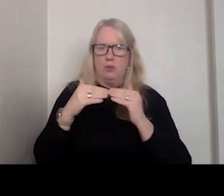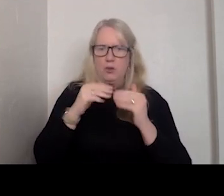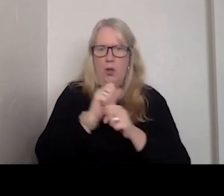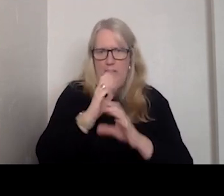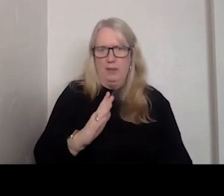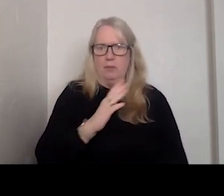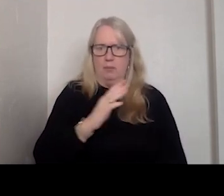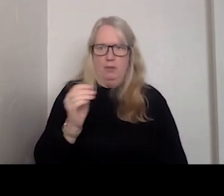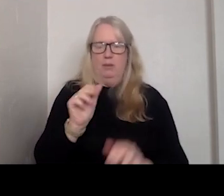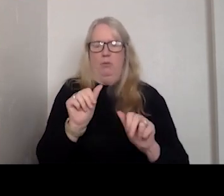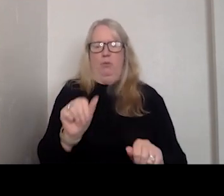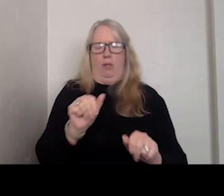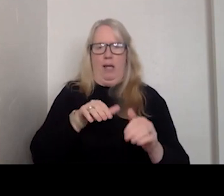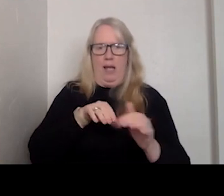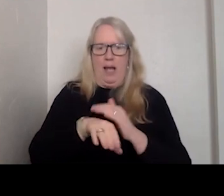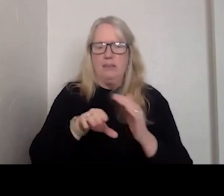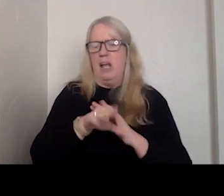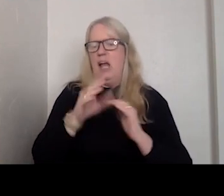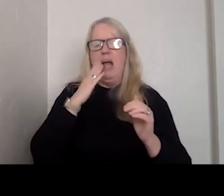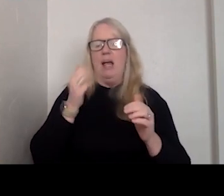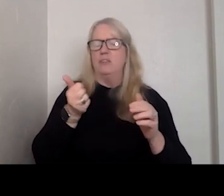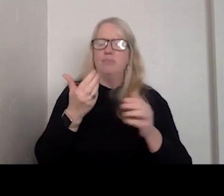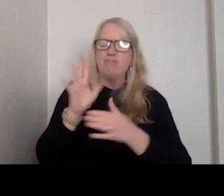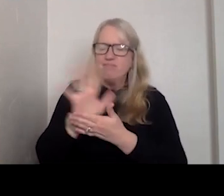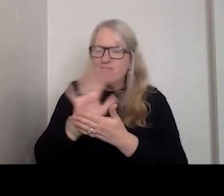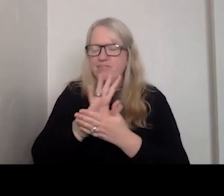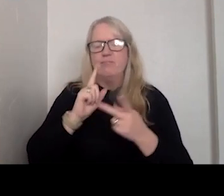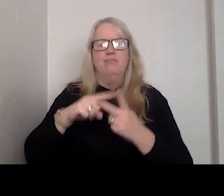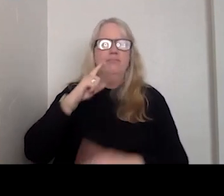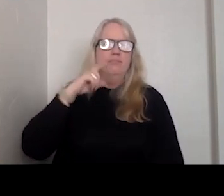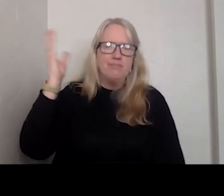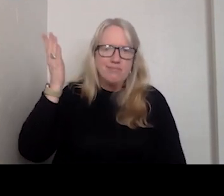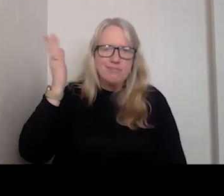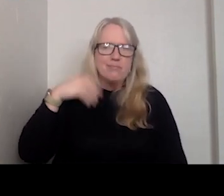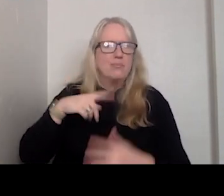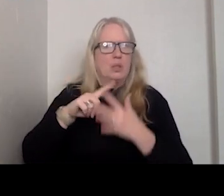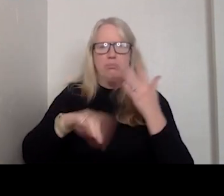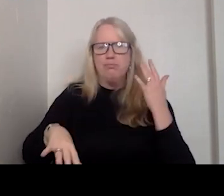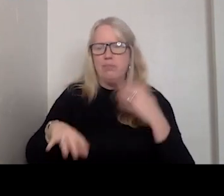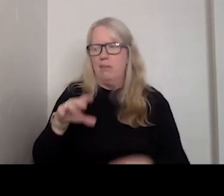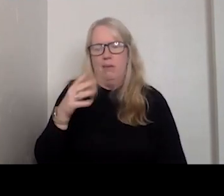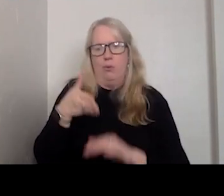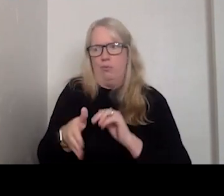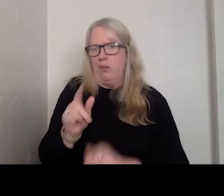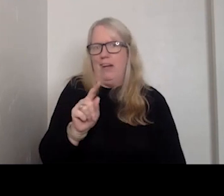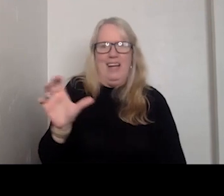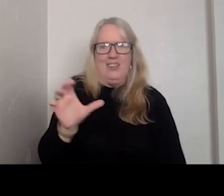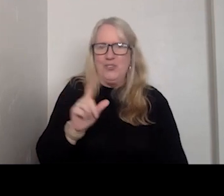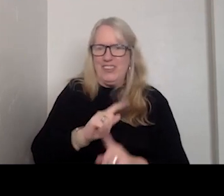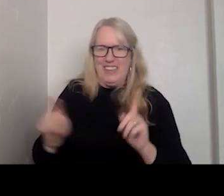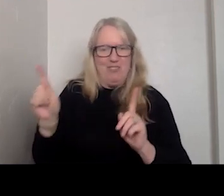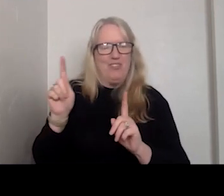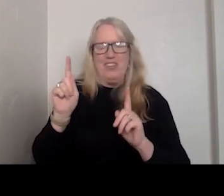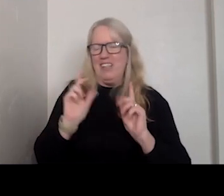And you can access recordings and PowerPoint slides from, I think we've had a hundred crisis jam conversations